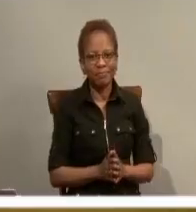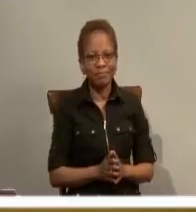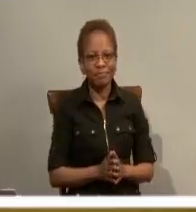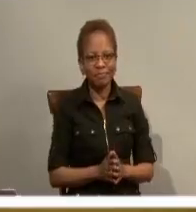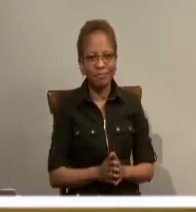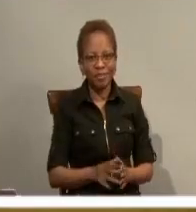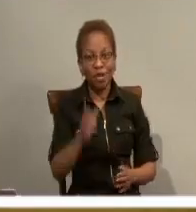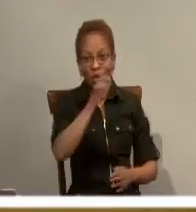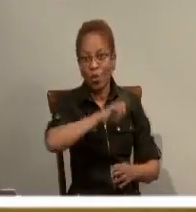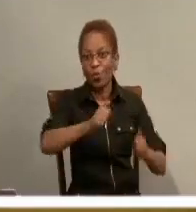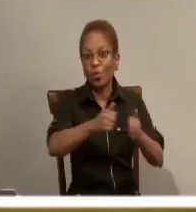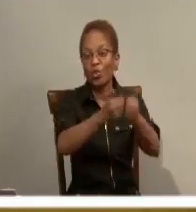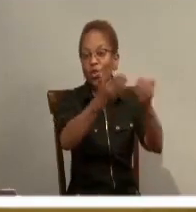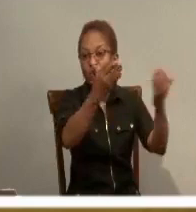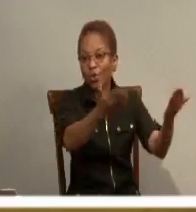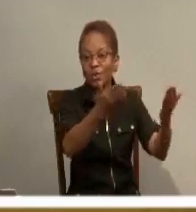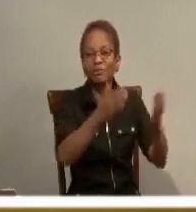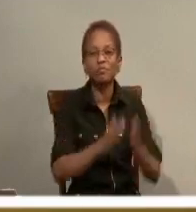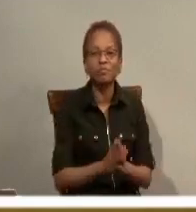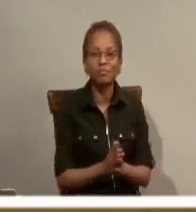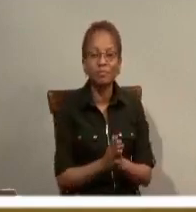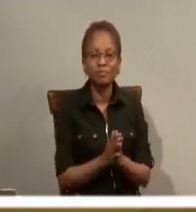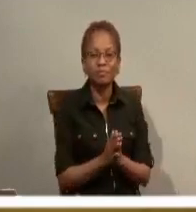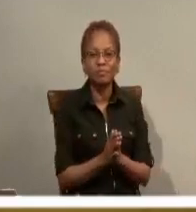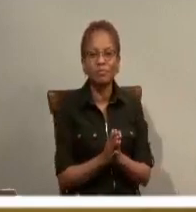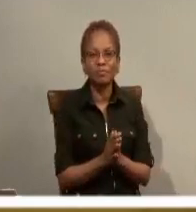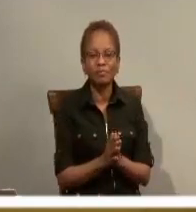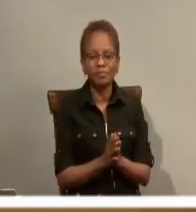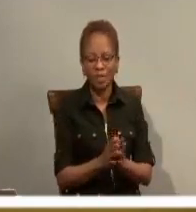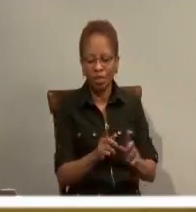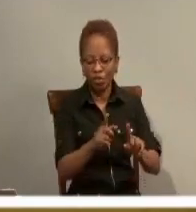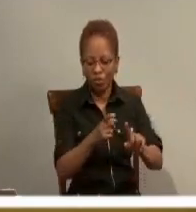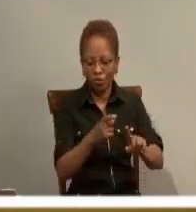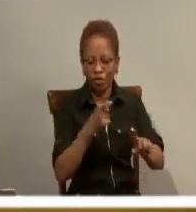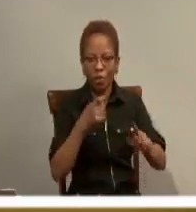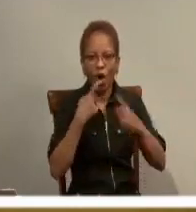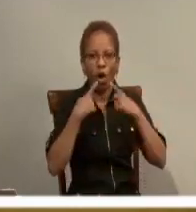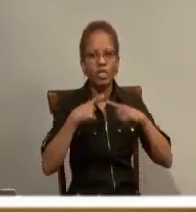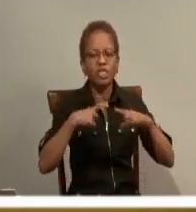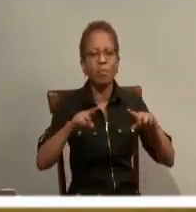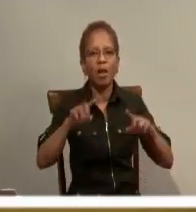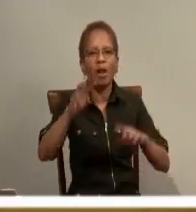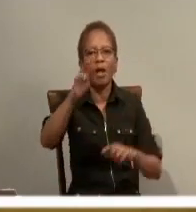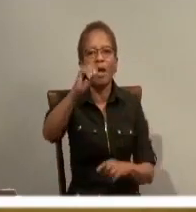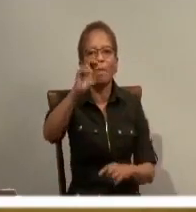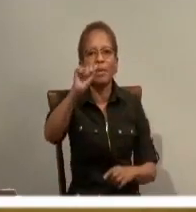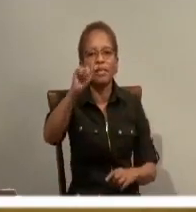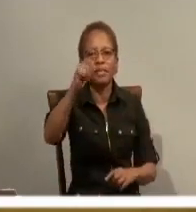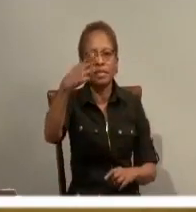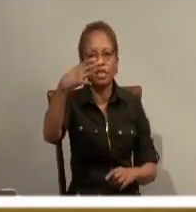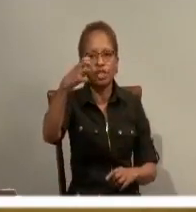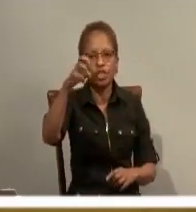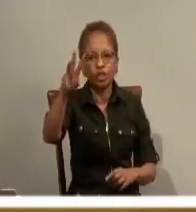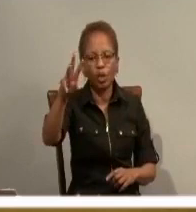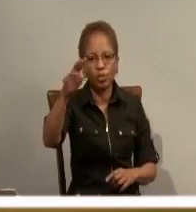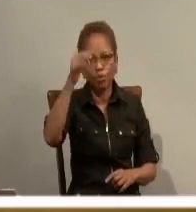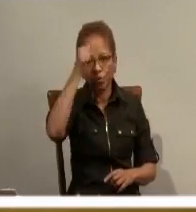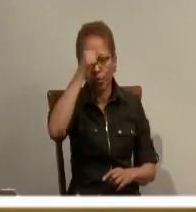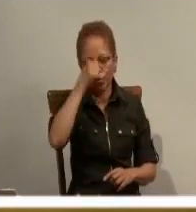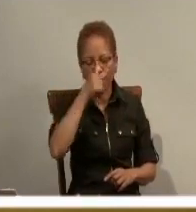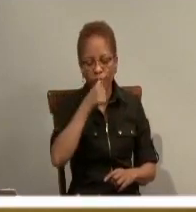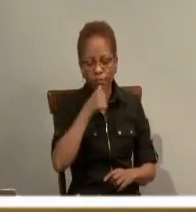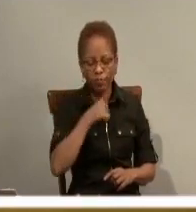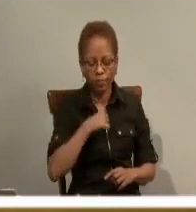The Lord be with you and with your spirit. A reading from the Holy Gospel according to Matthew. Glory to you O